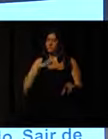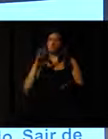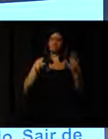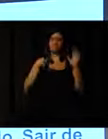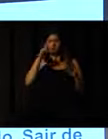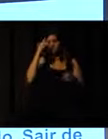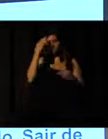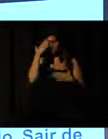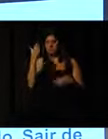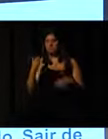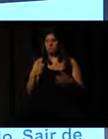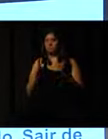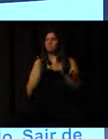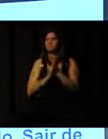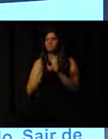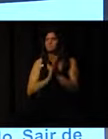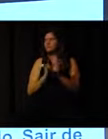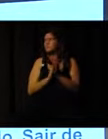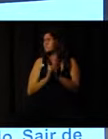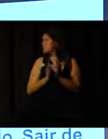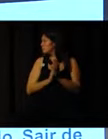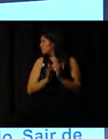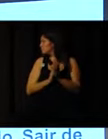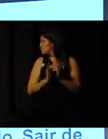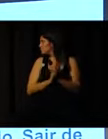any questions later on. Thank you very much.